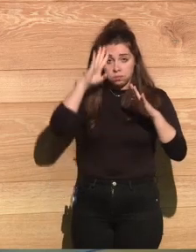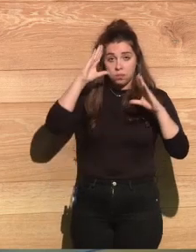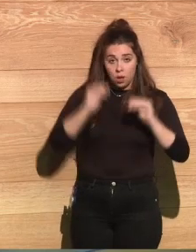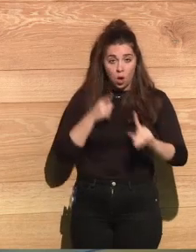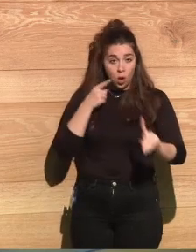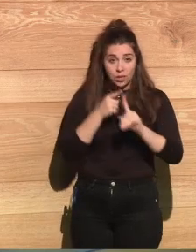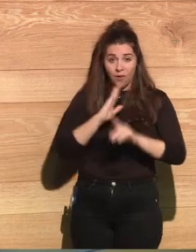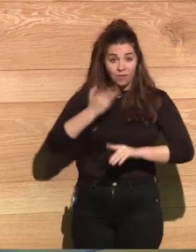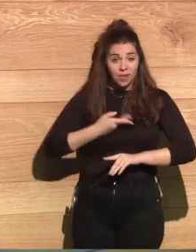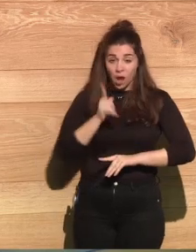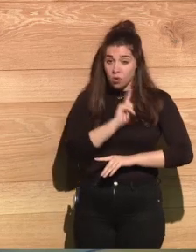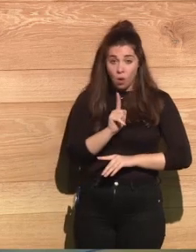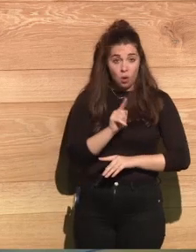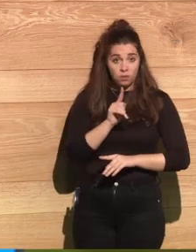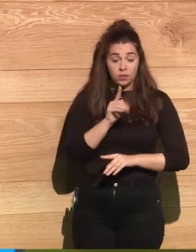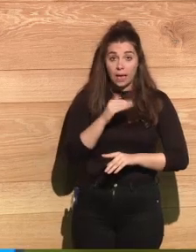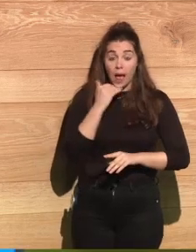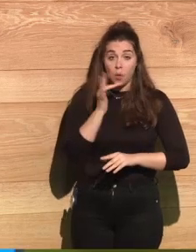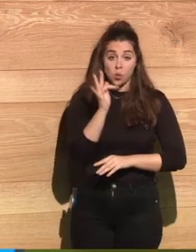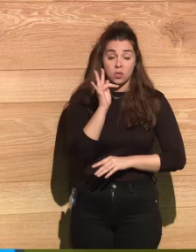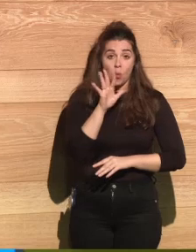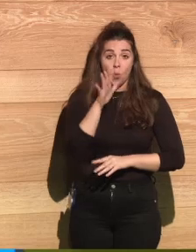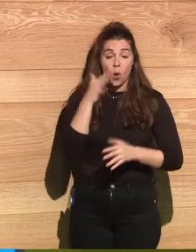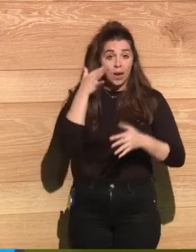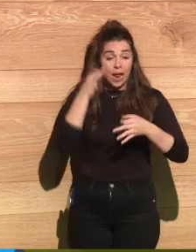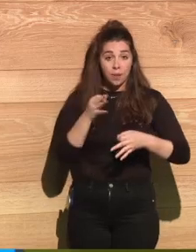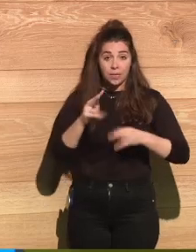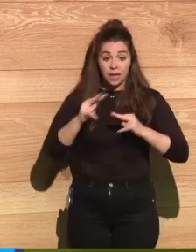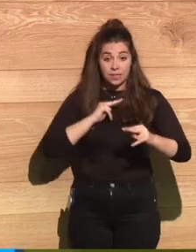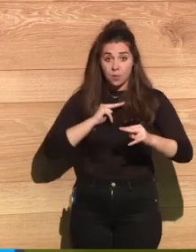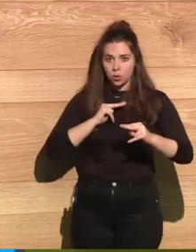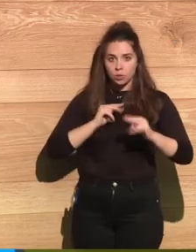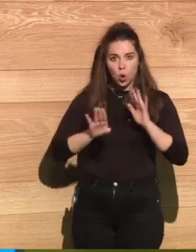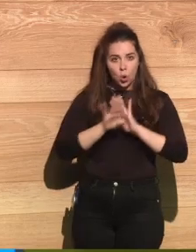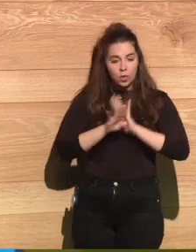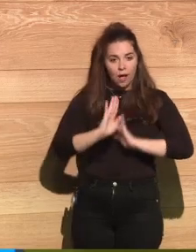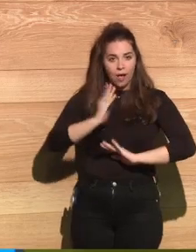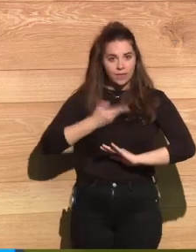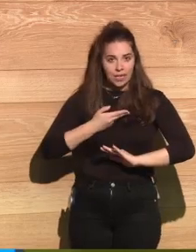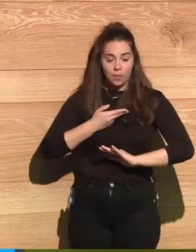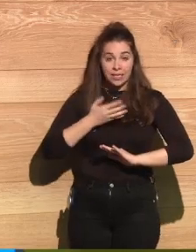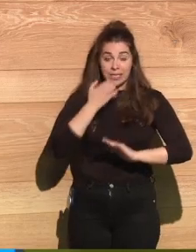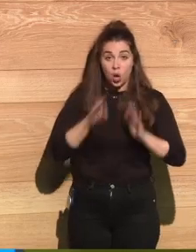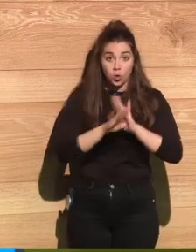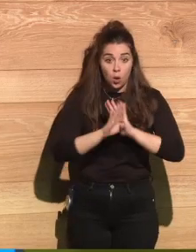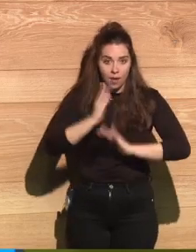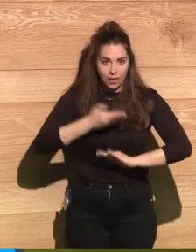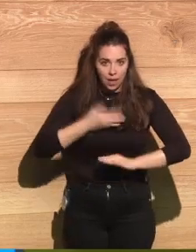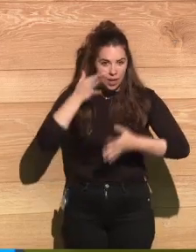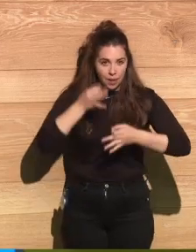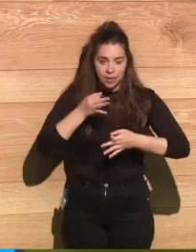affecting me, I couldn't have functioned in that horrible condition.